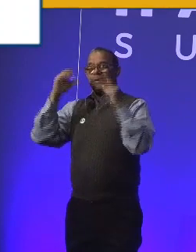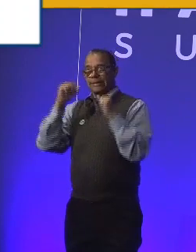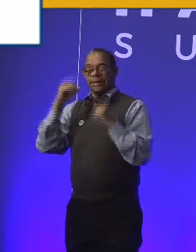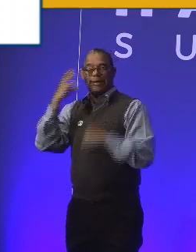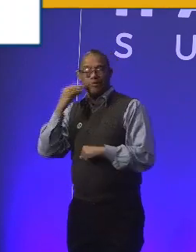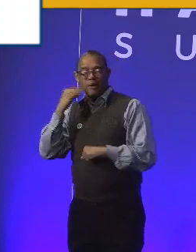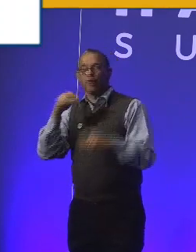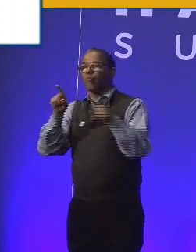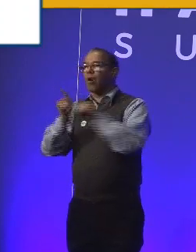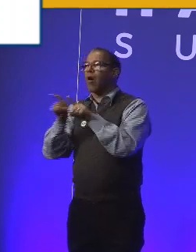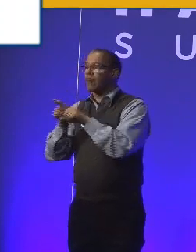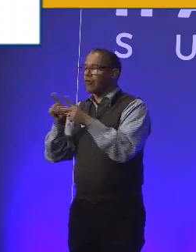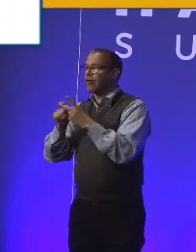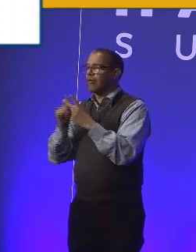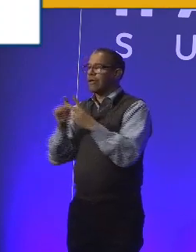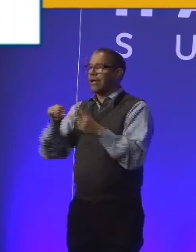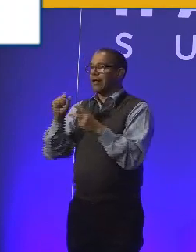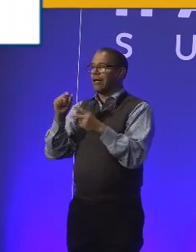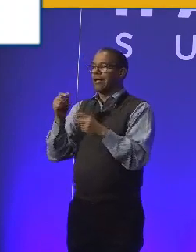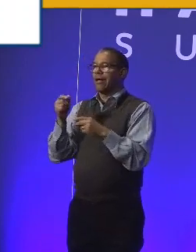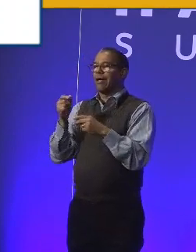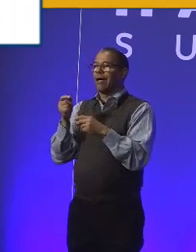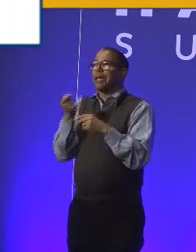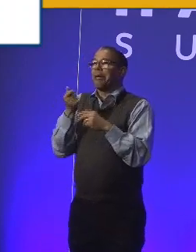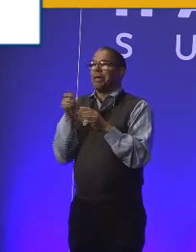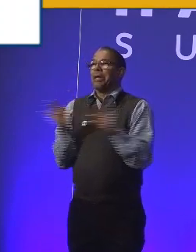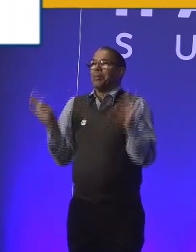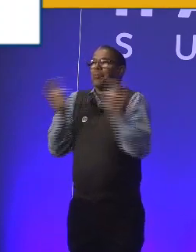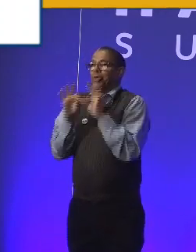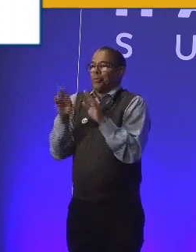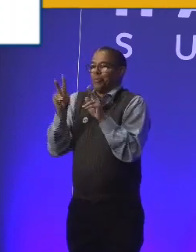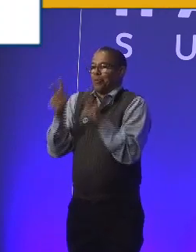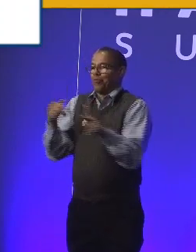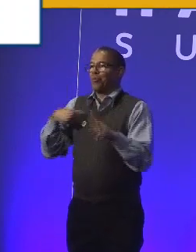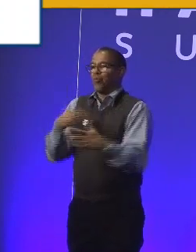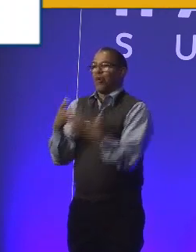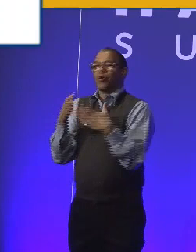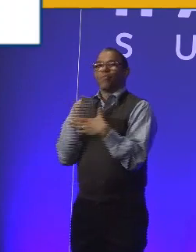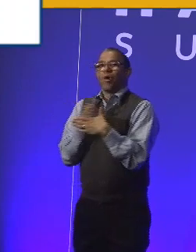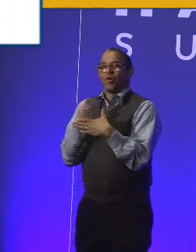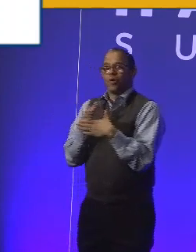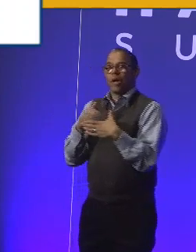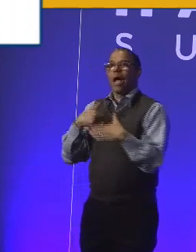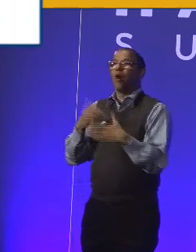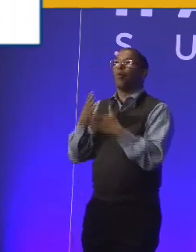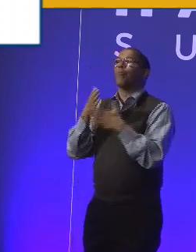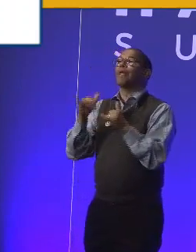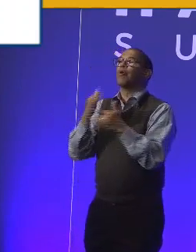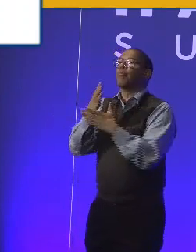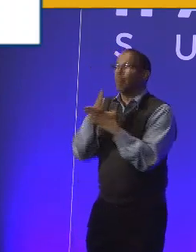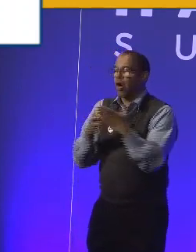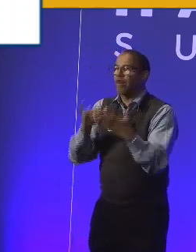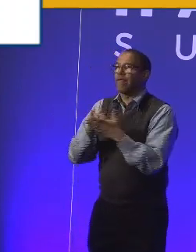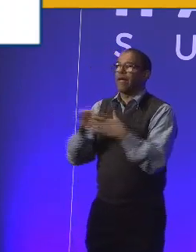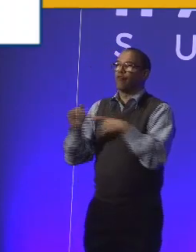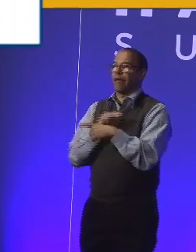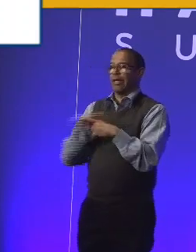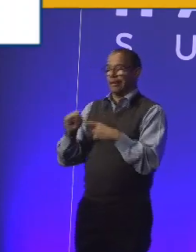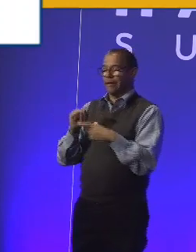other slightly important person, I'm joking, who we wanted to put a message from. So I'm going to play you part of the DWP training now.